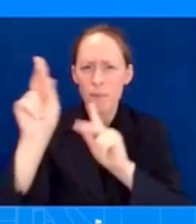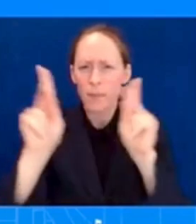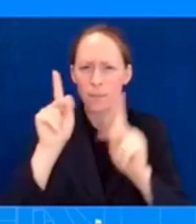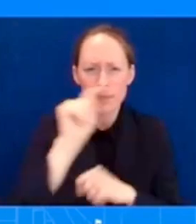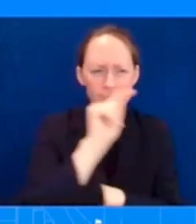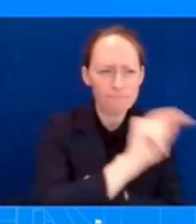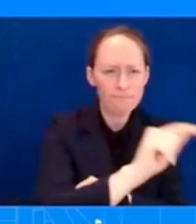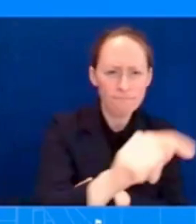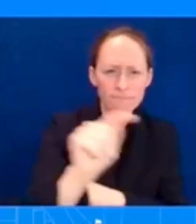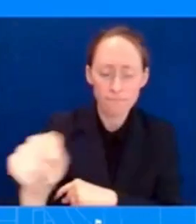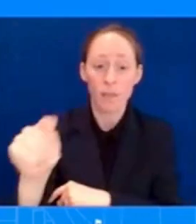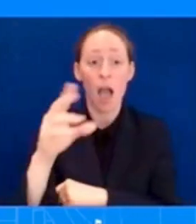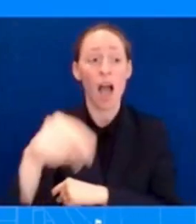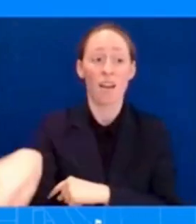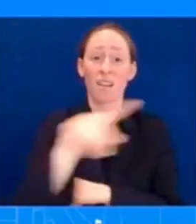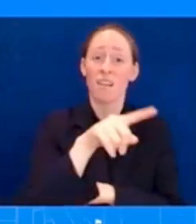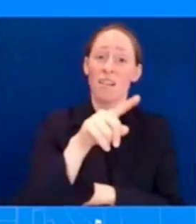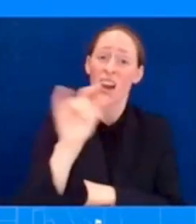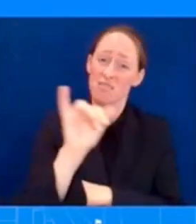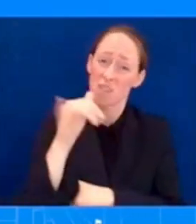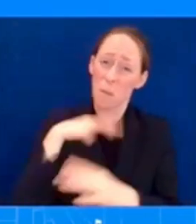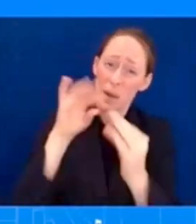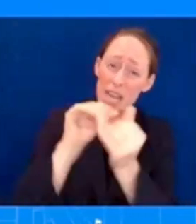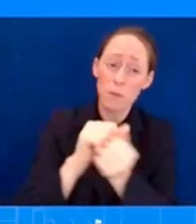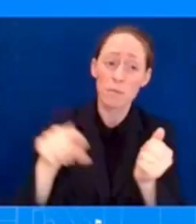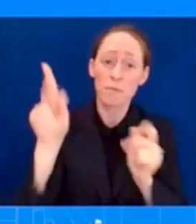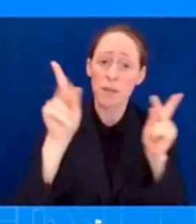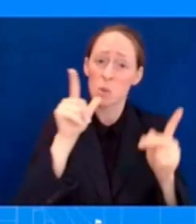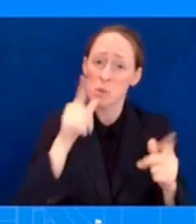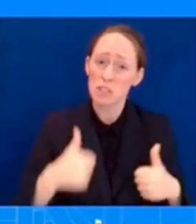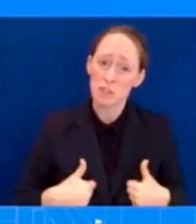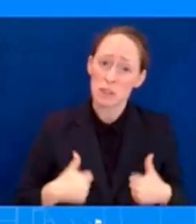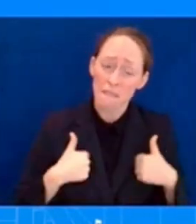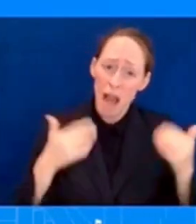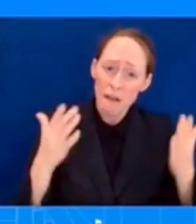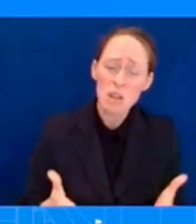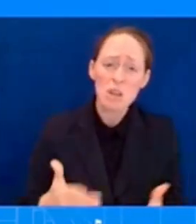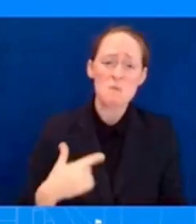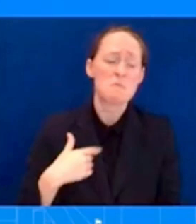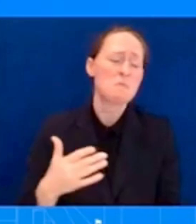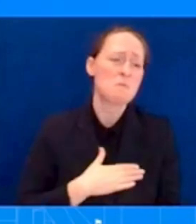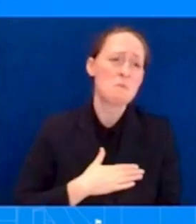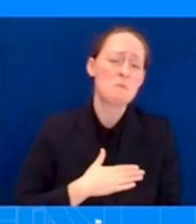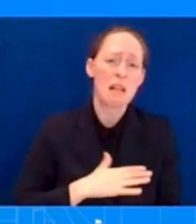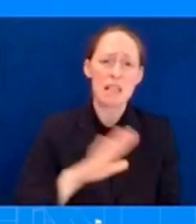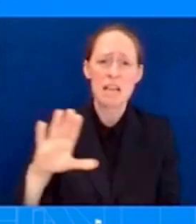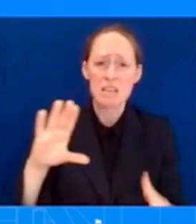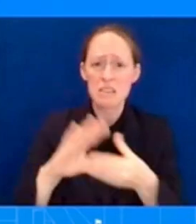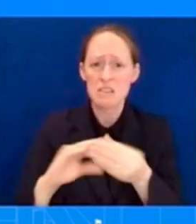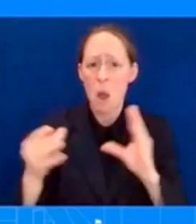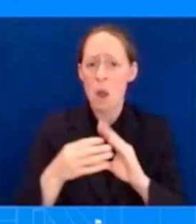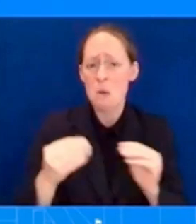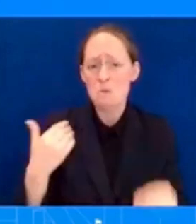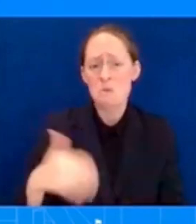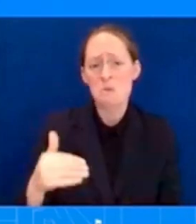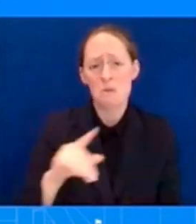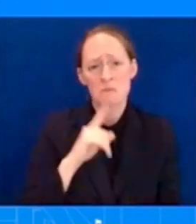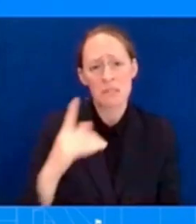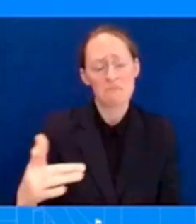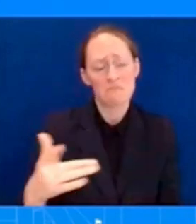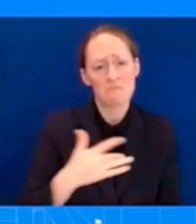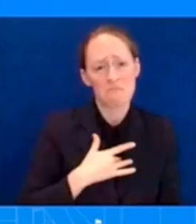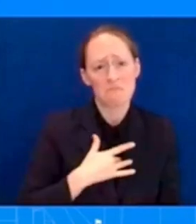really some harrowing stories of survival as they uh evacuated from the area and sought shelter and